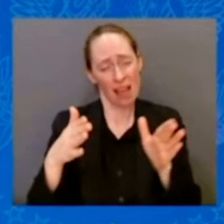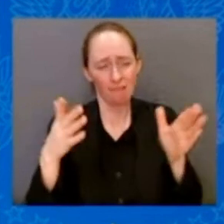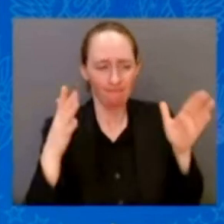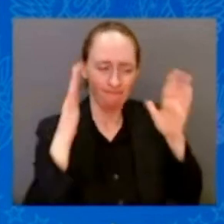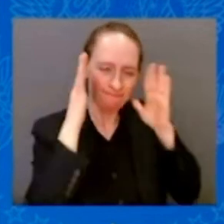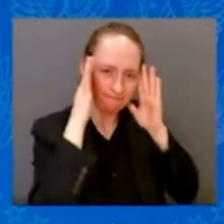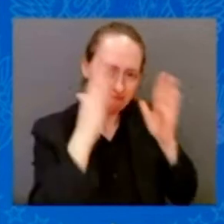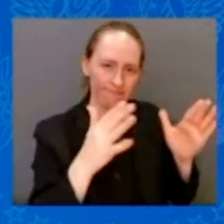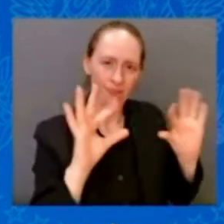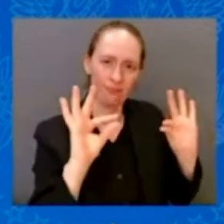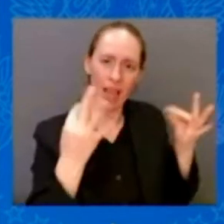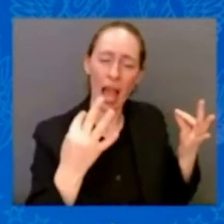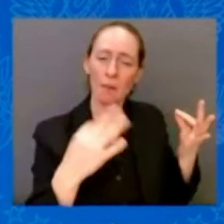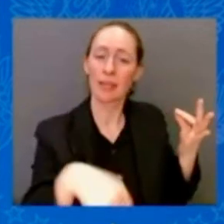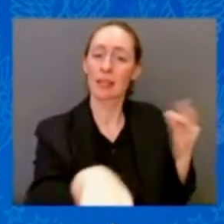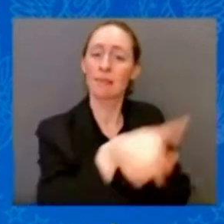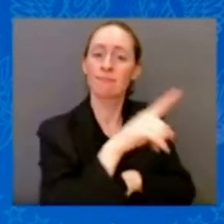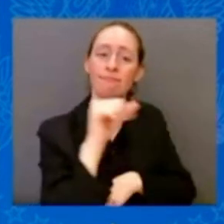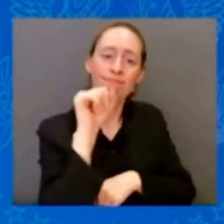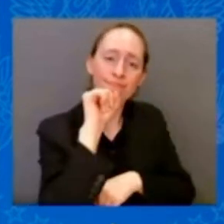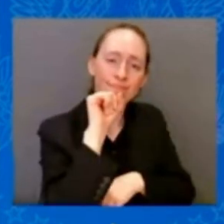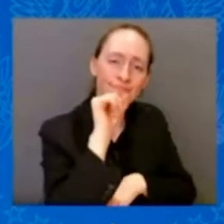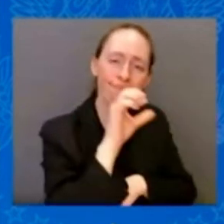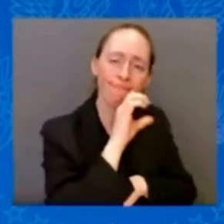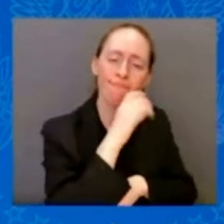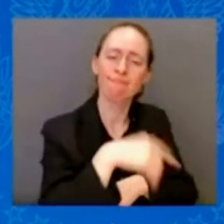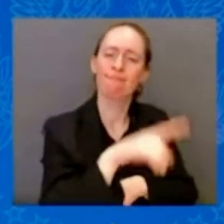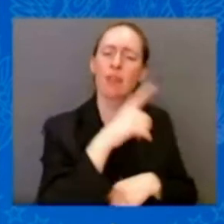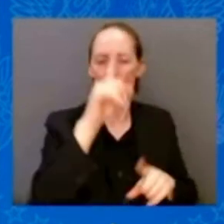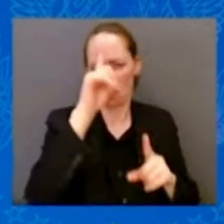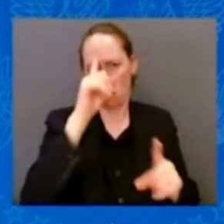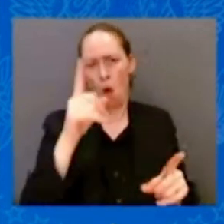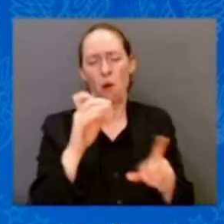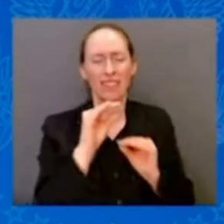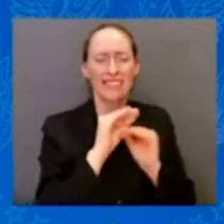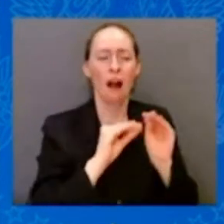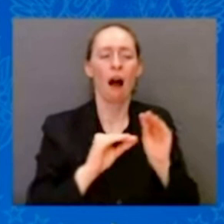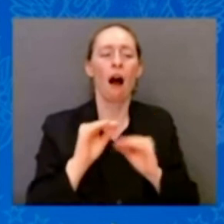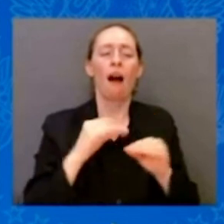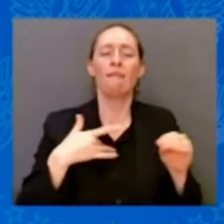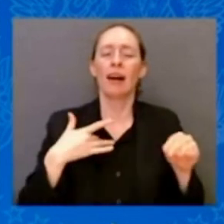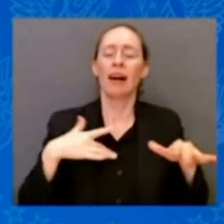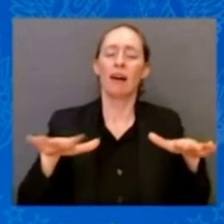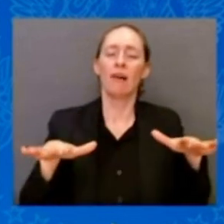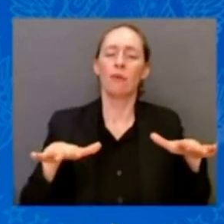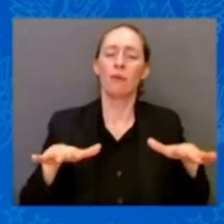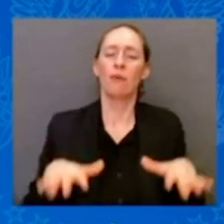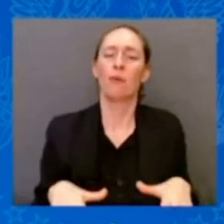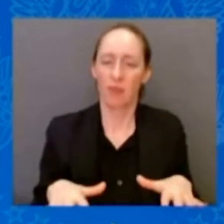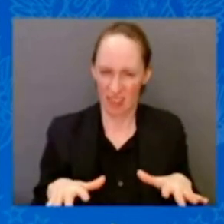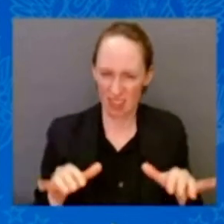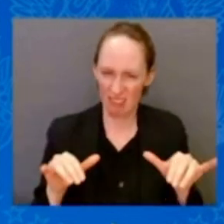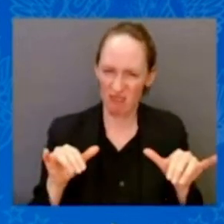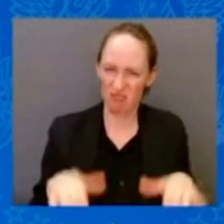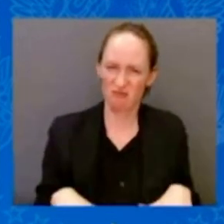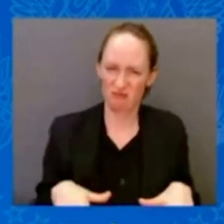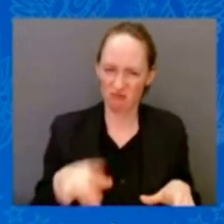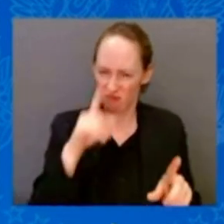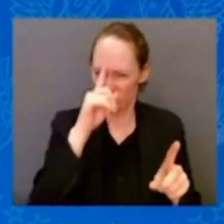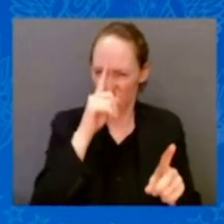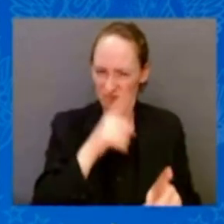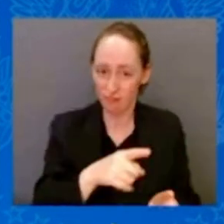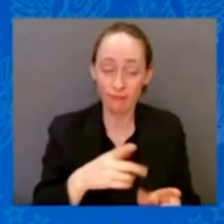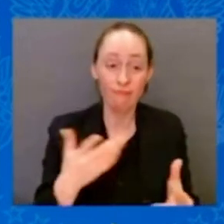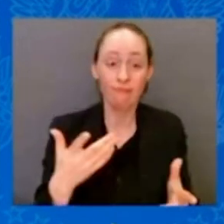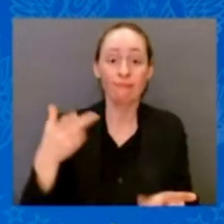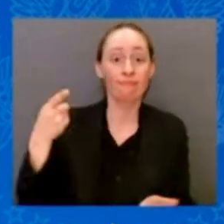your healthcare costs, and especially important here in Florida. As I'm not surprised — it's surprised any one of you, it is the